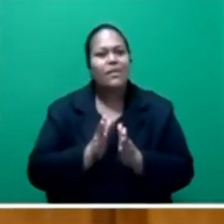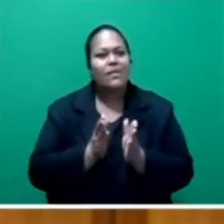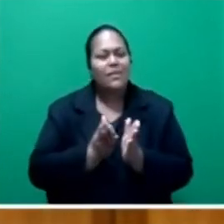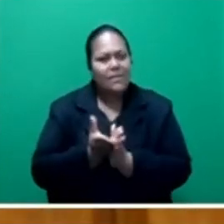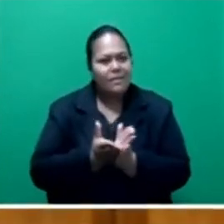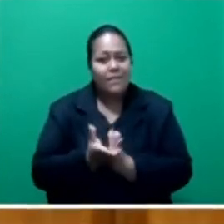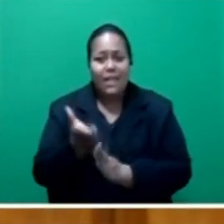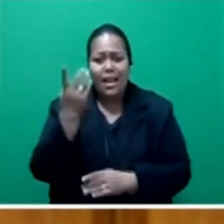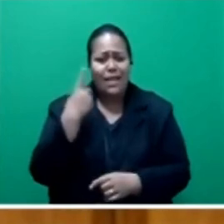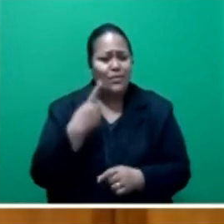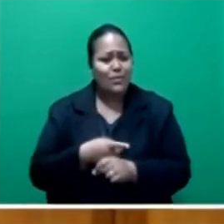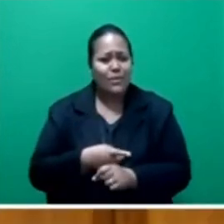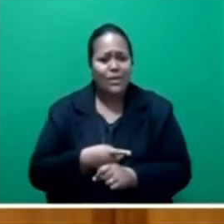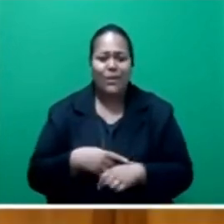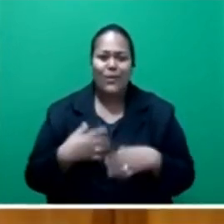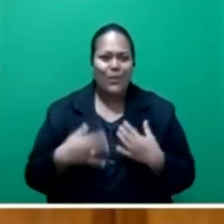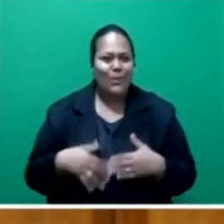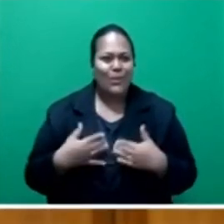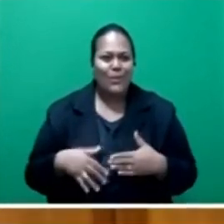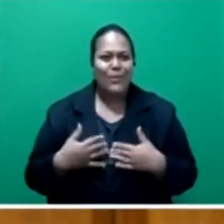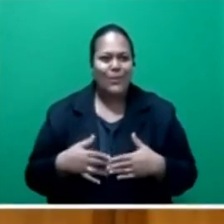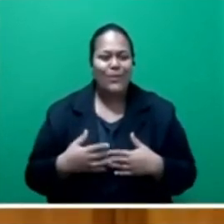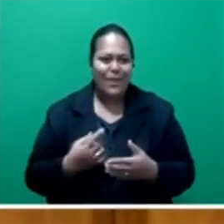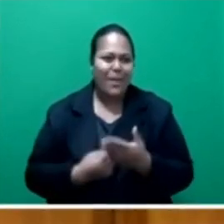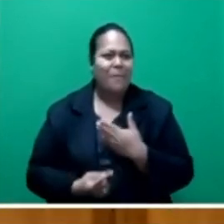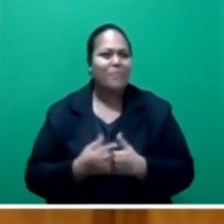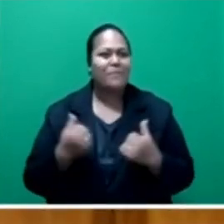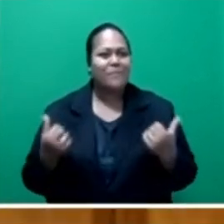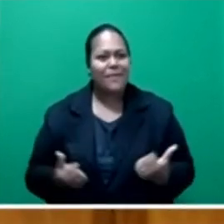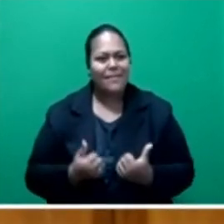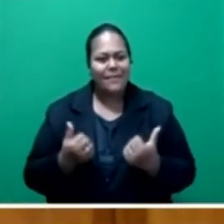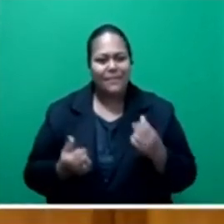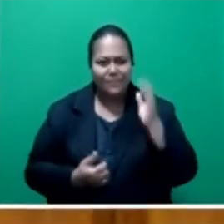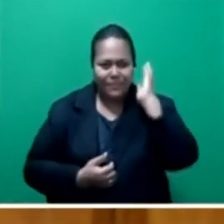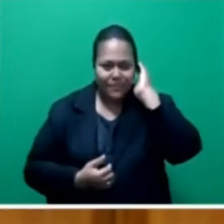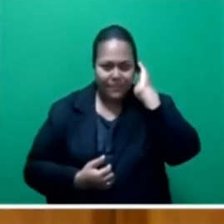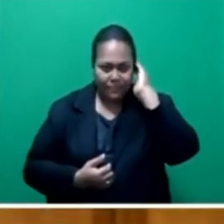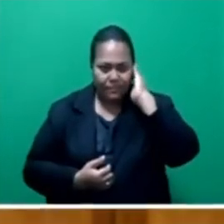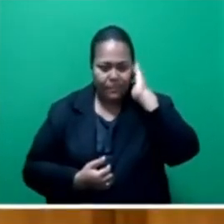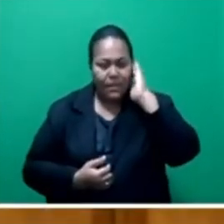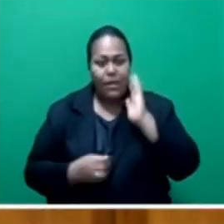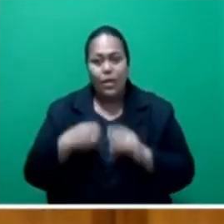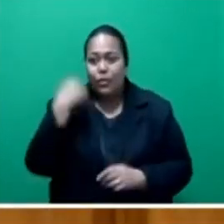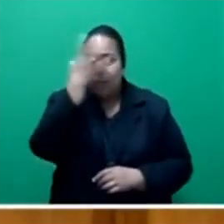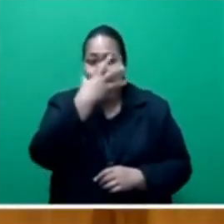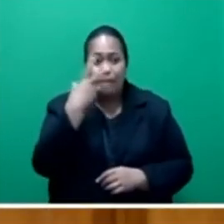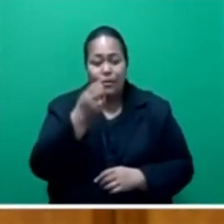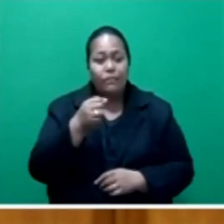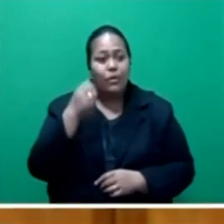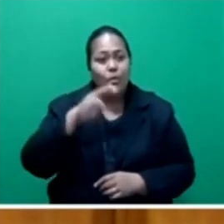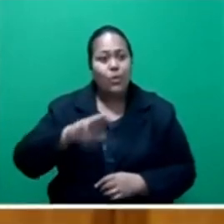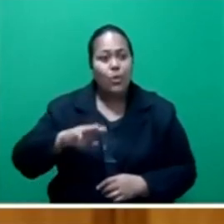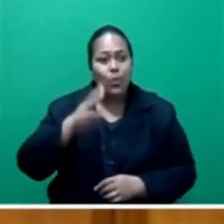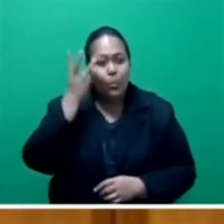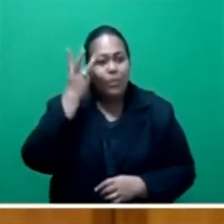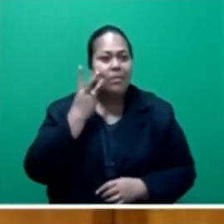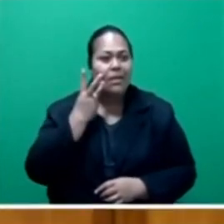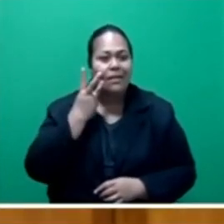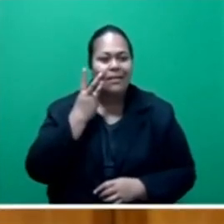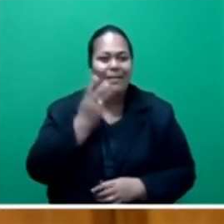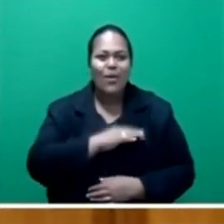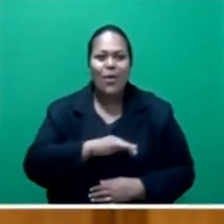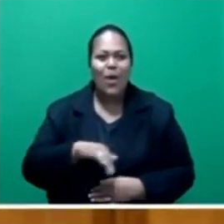was quite an eventful one. And to the beautiful women, the housewives of Rewa, what else can I say?